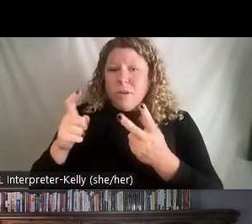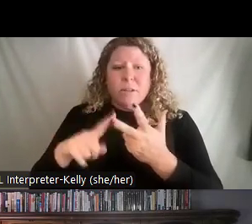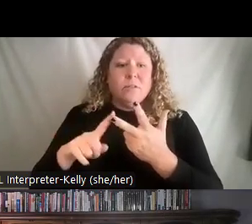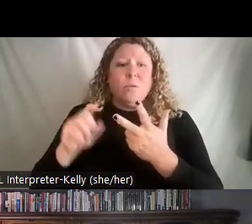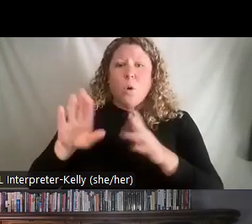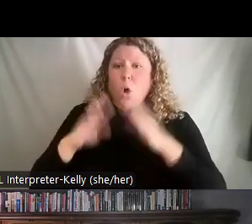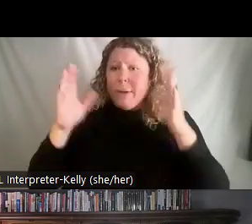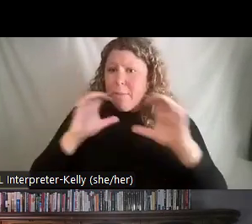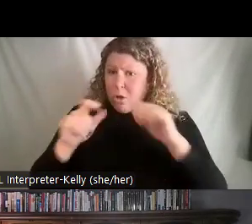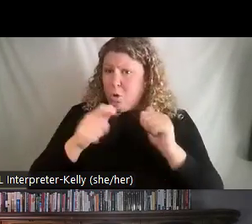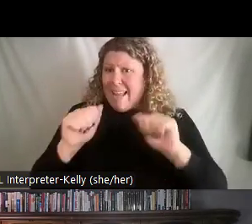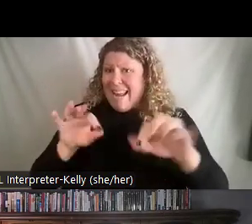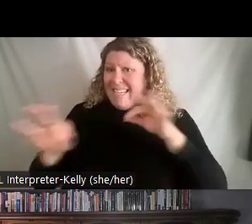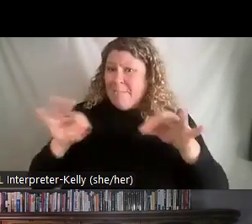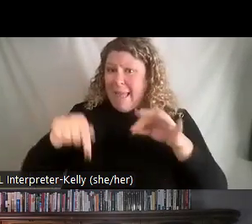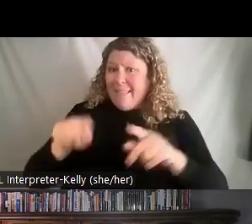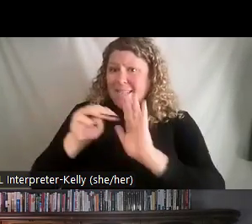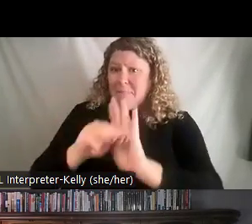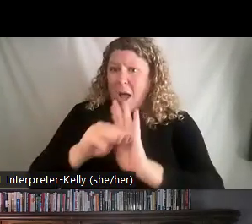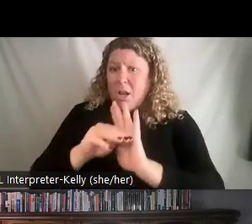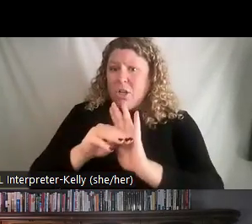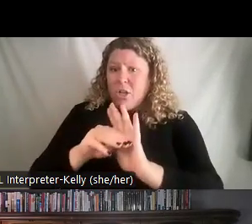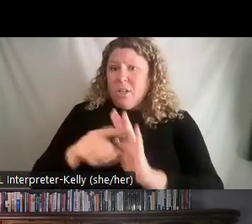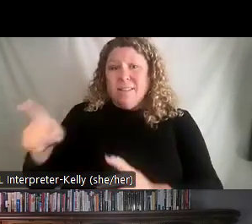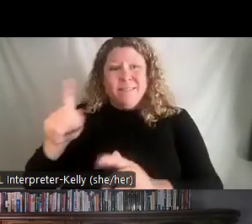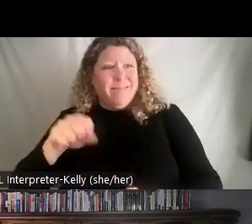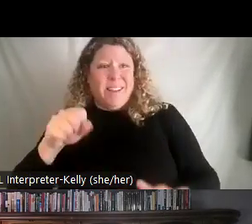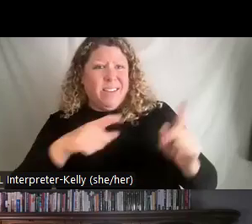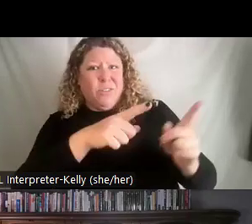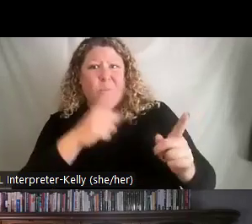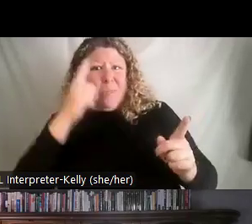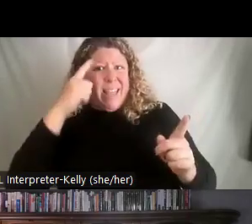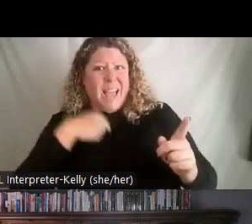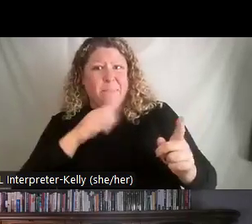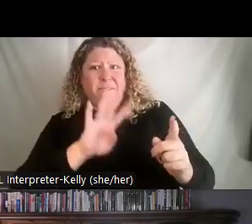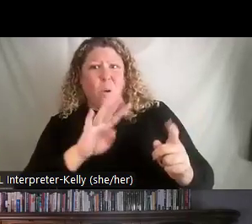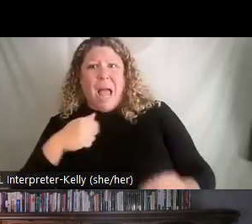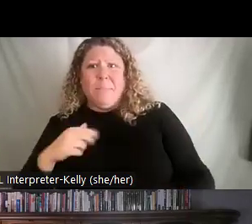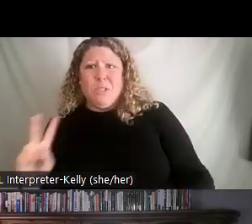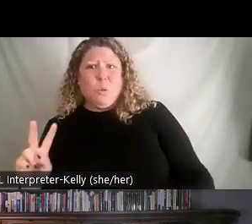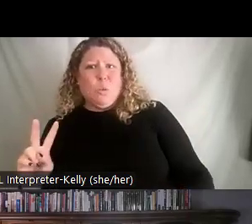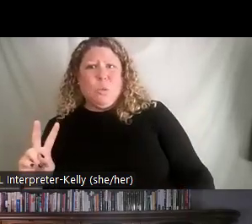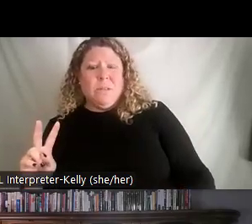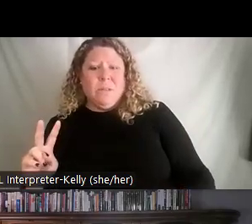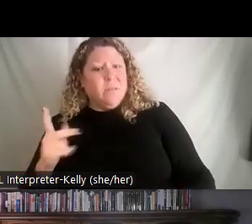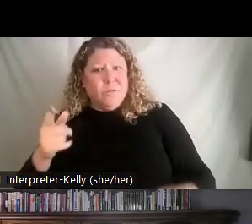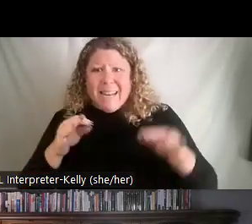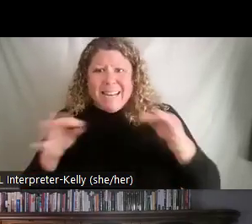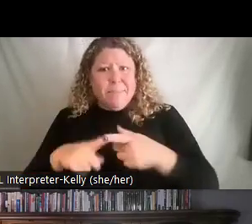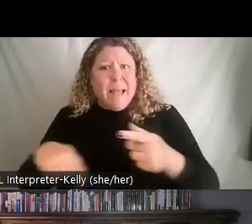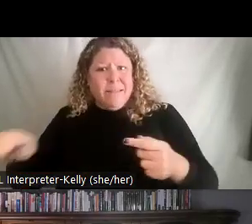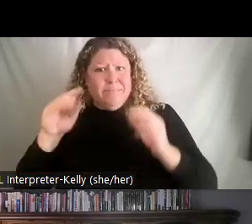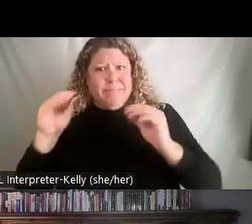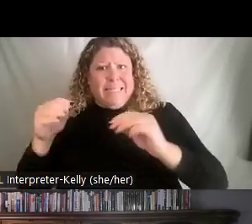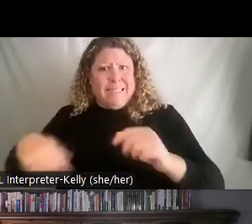followers can be useful because they can say, hey, you know what? You're showing up as a four, and really, I kind of feel like I'm a two. There's a disconnect here.